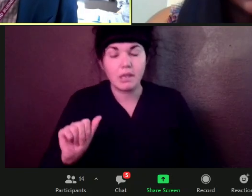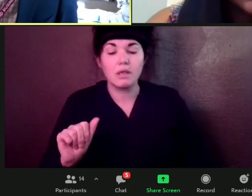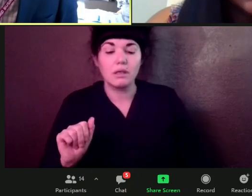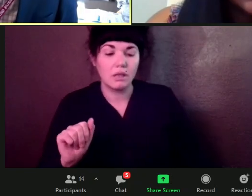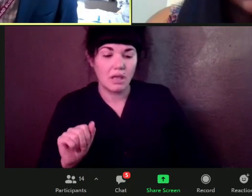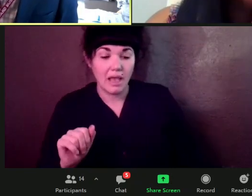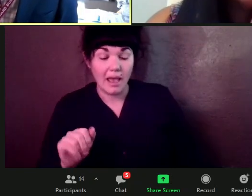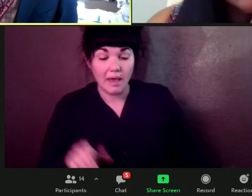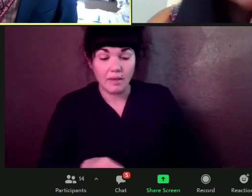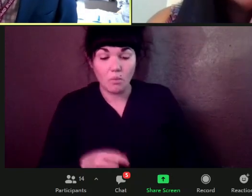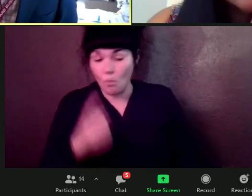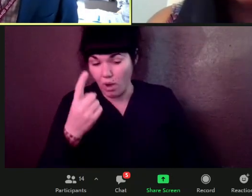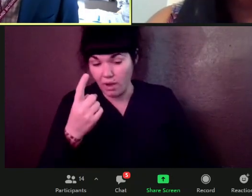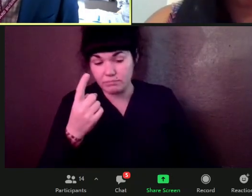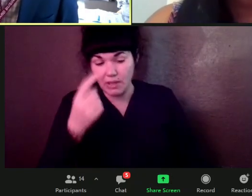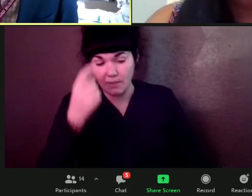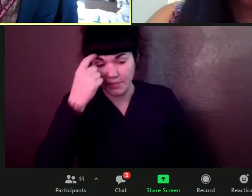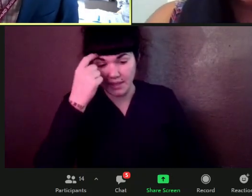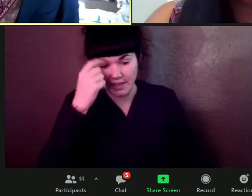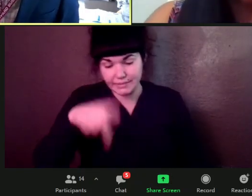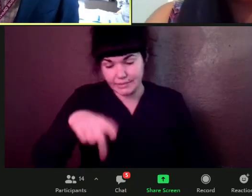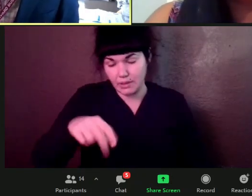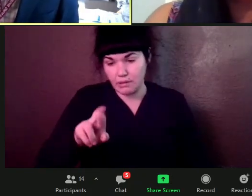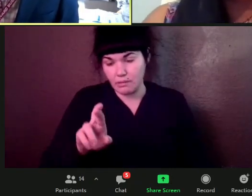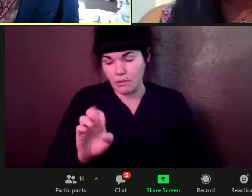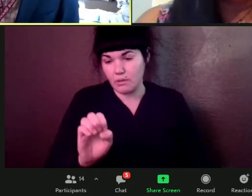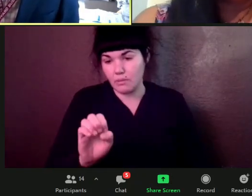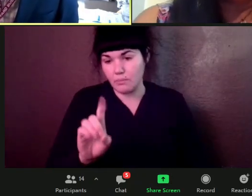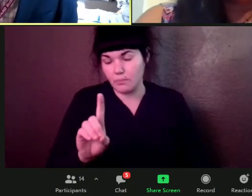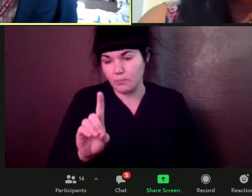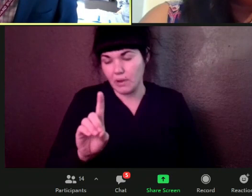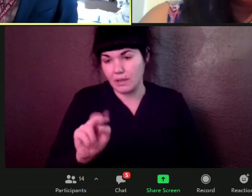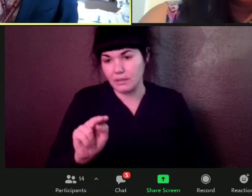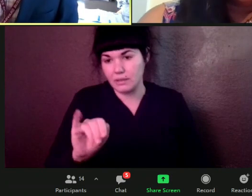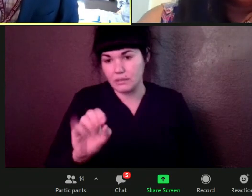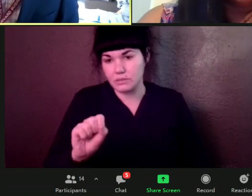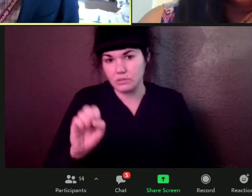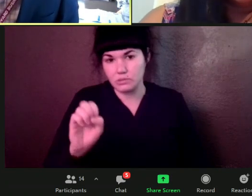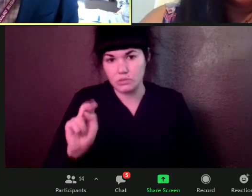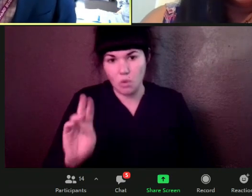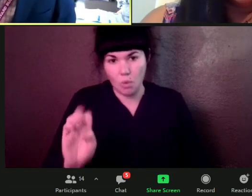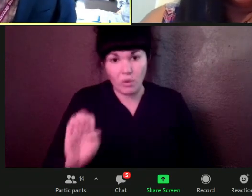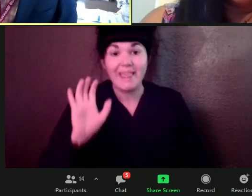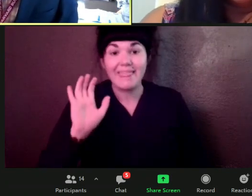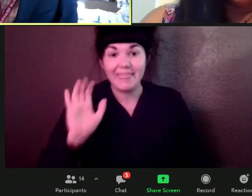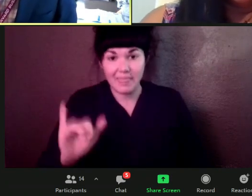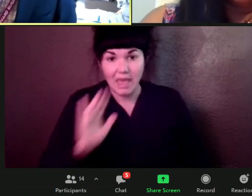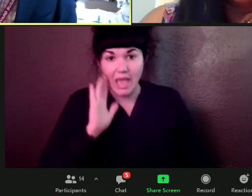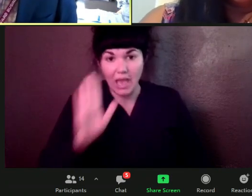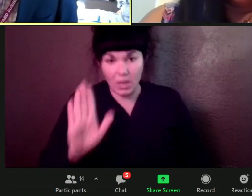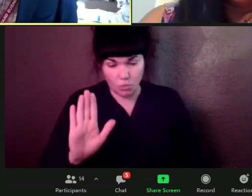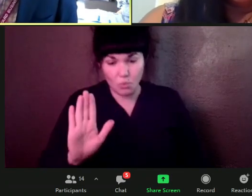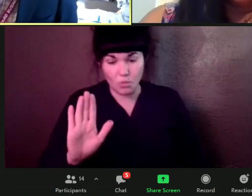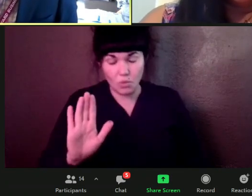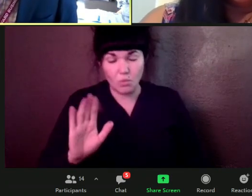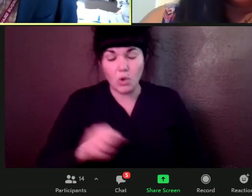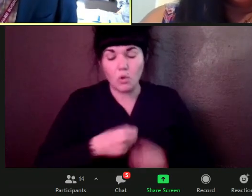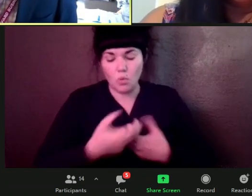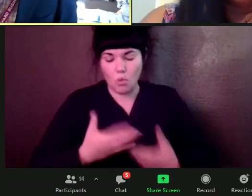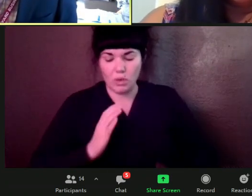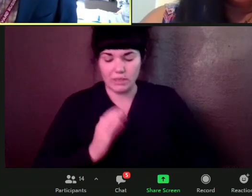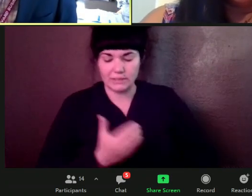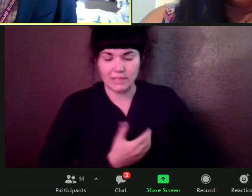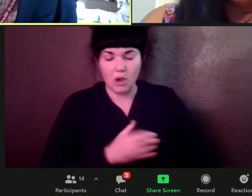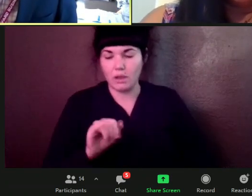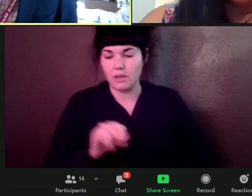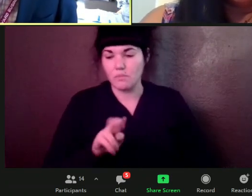prednisone. And so that is a steroid medication that depresses our immune system. And there's many other use, I'm sure you see in commercials, medications that are